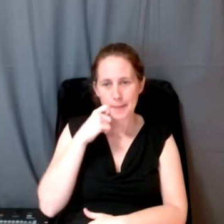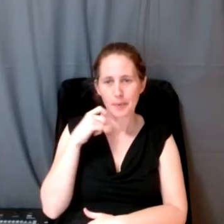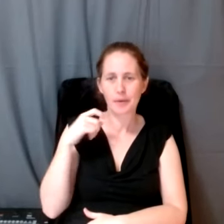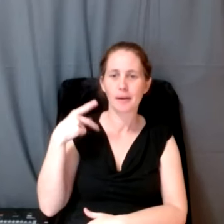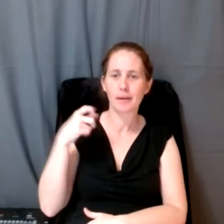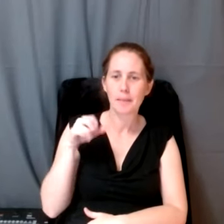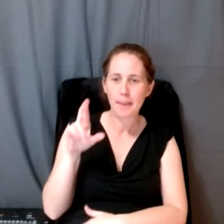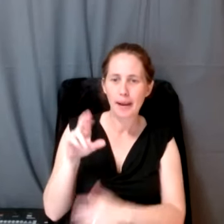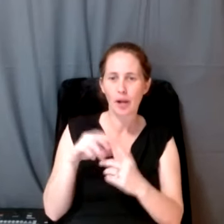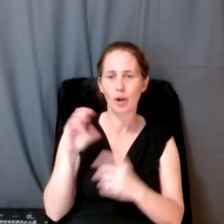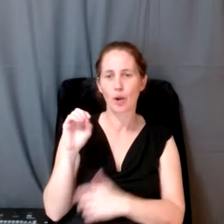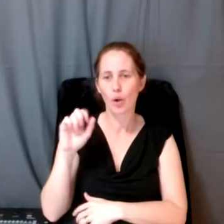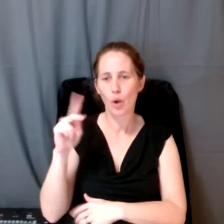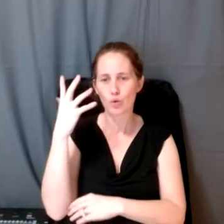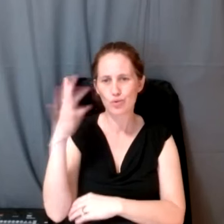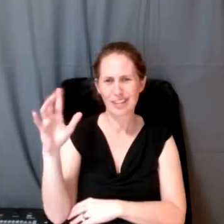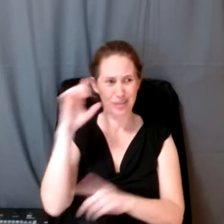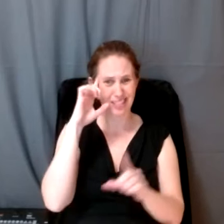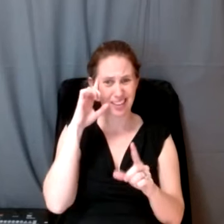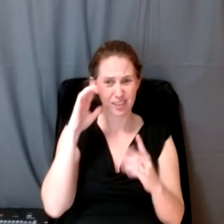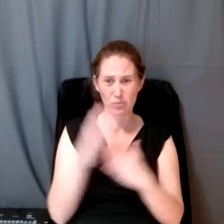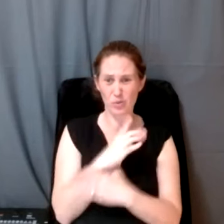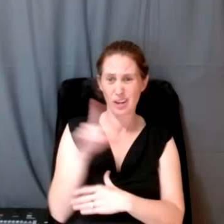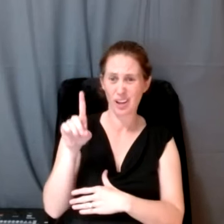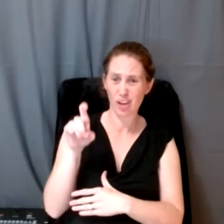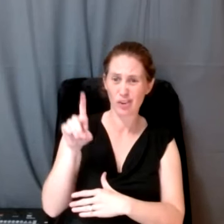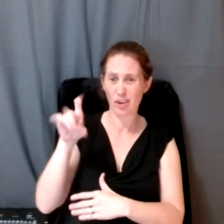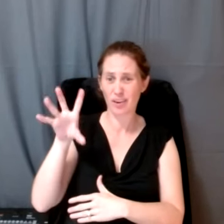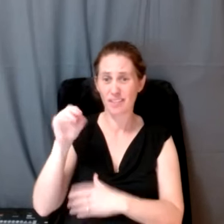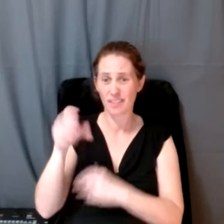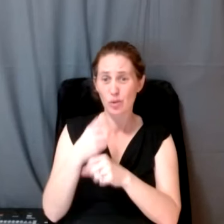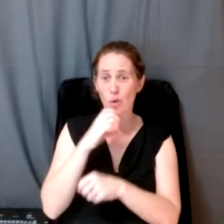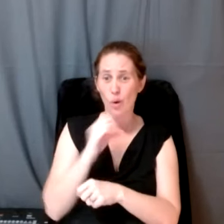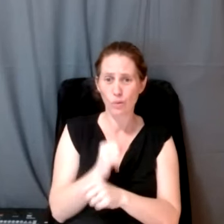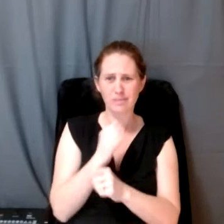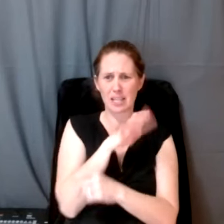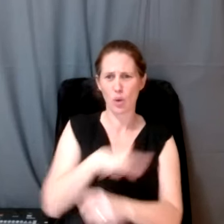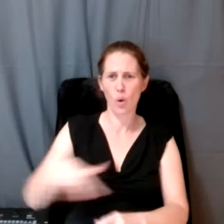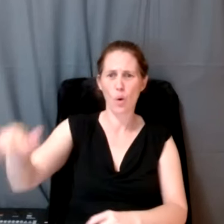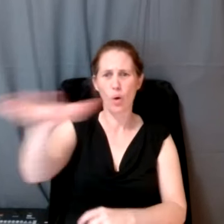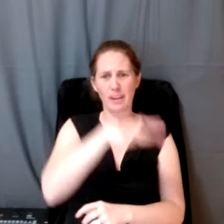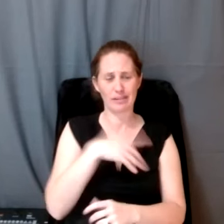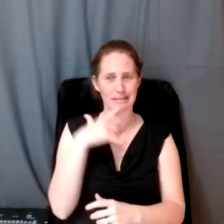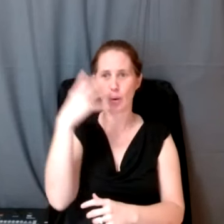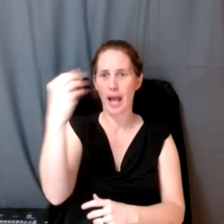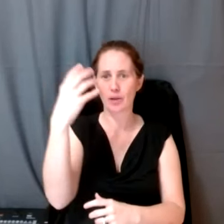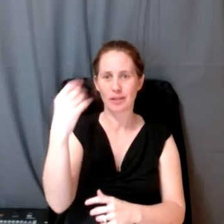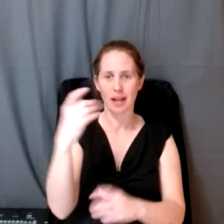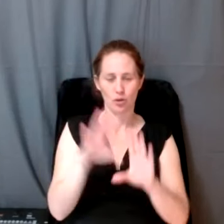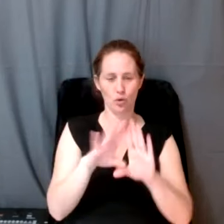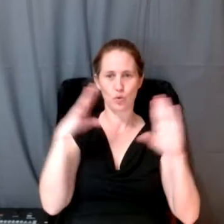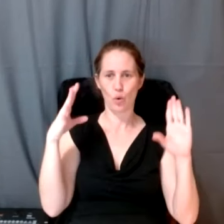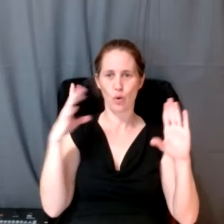trees that we believe are between 100 to 150 years old. So this whole area was like going outside of your door,